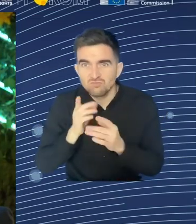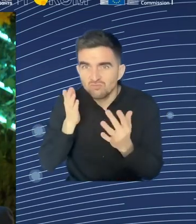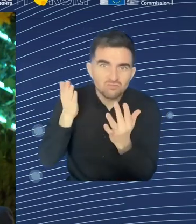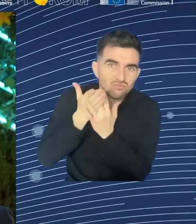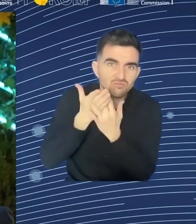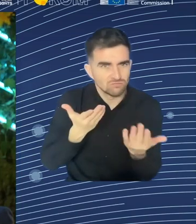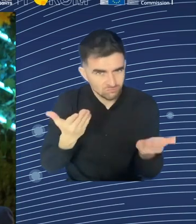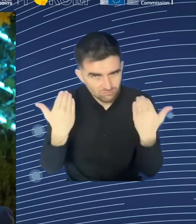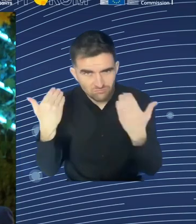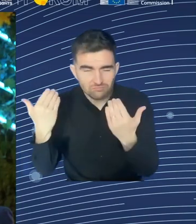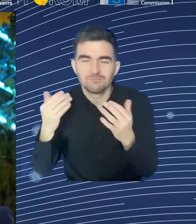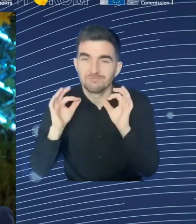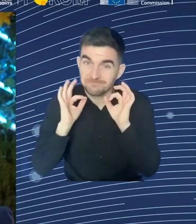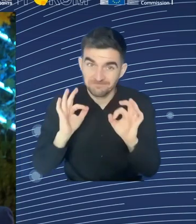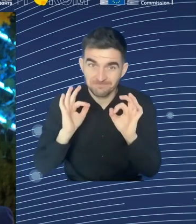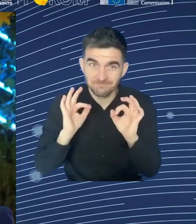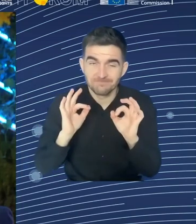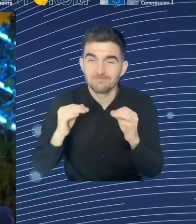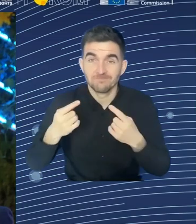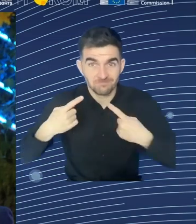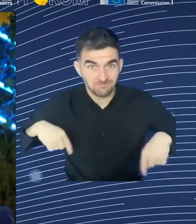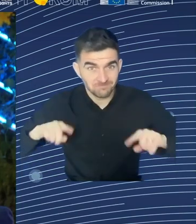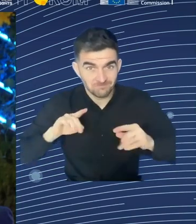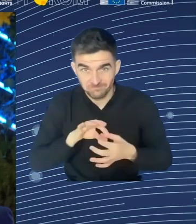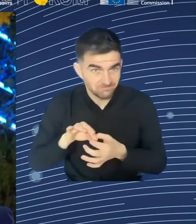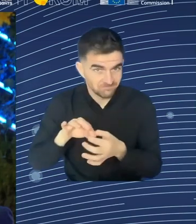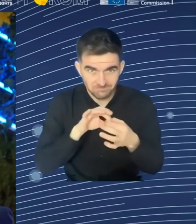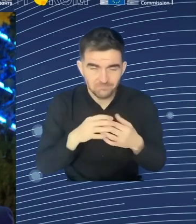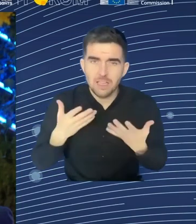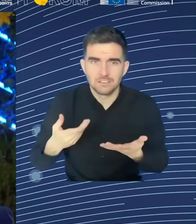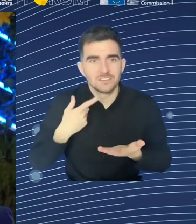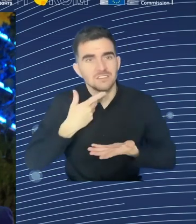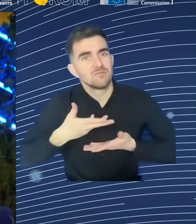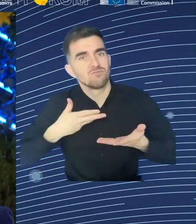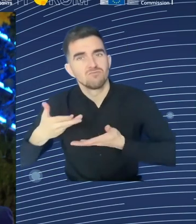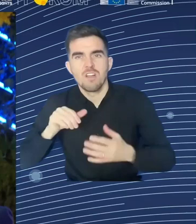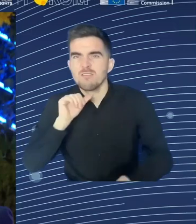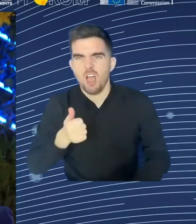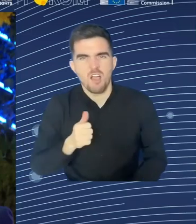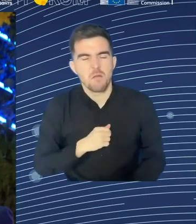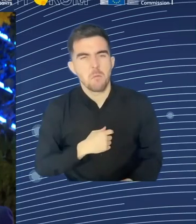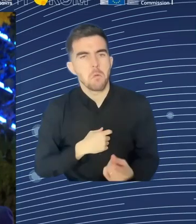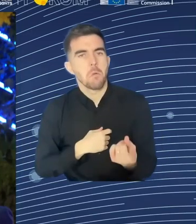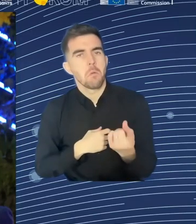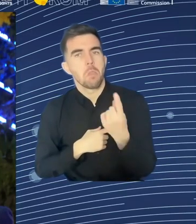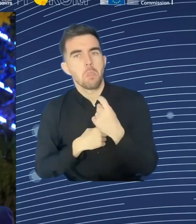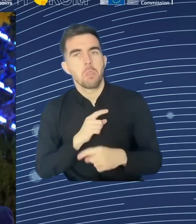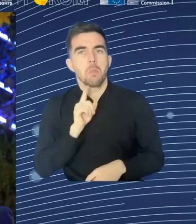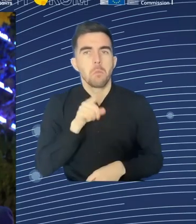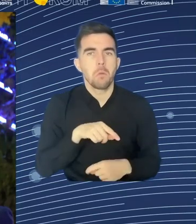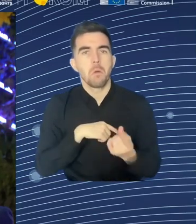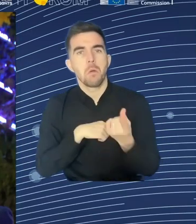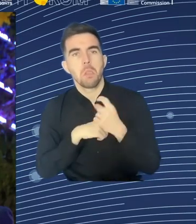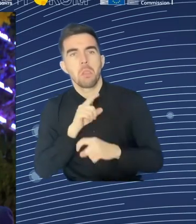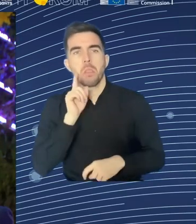us. So, Sara, I will start with you. I mean, we've just had a very comprehensive overview of the report from